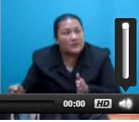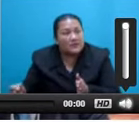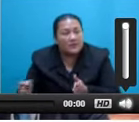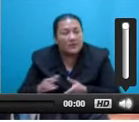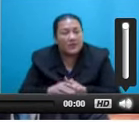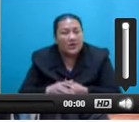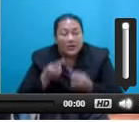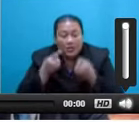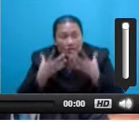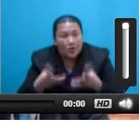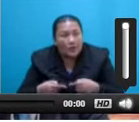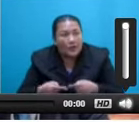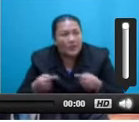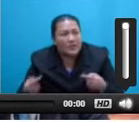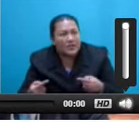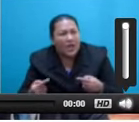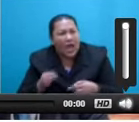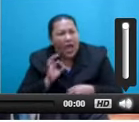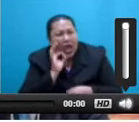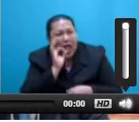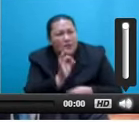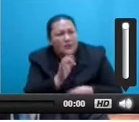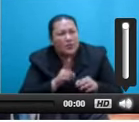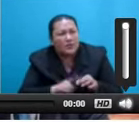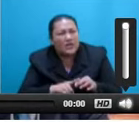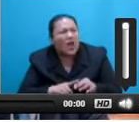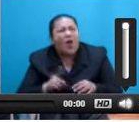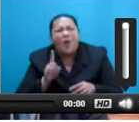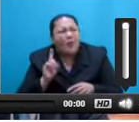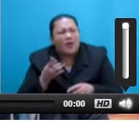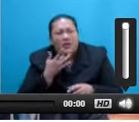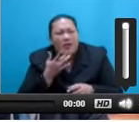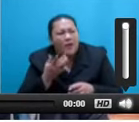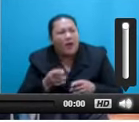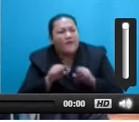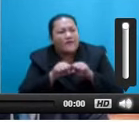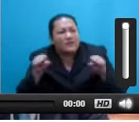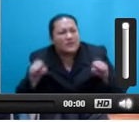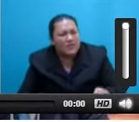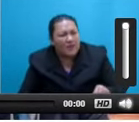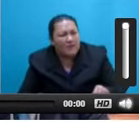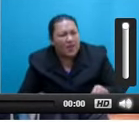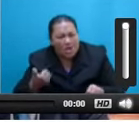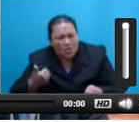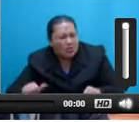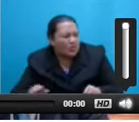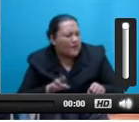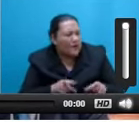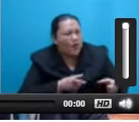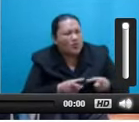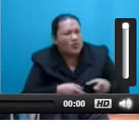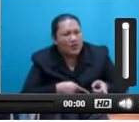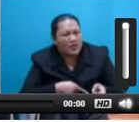the Opposition wishes to question the Government what kind of assistance has been rendered to the cover growers and dealers to express the scope